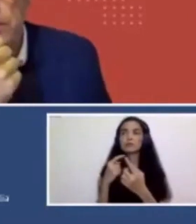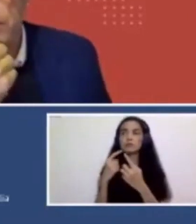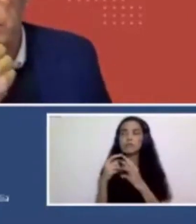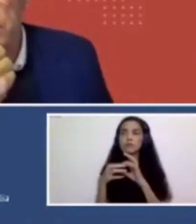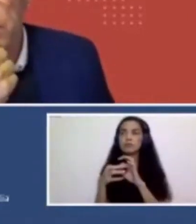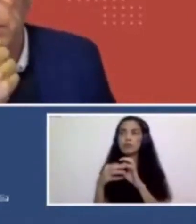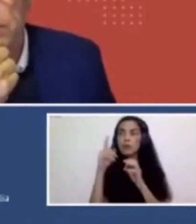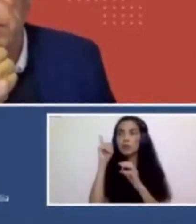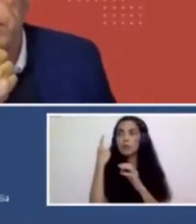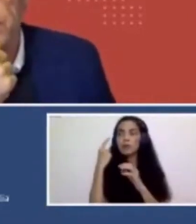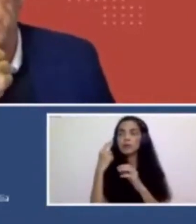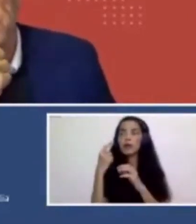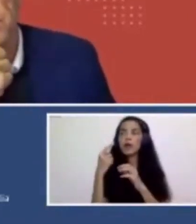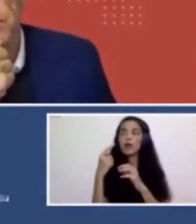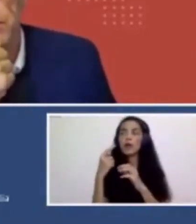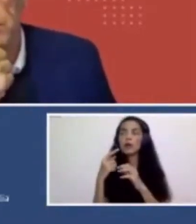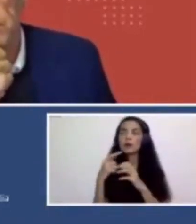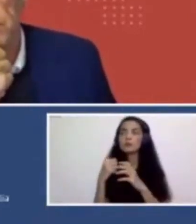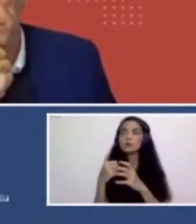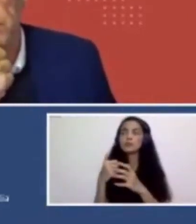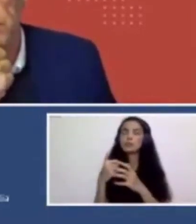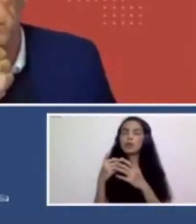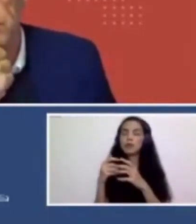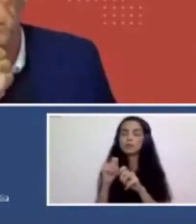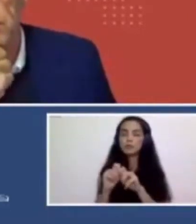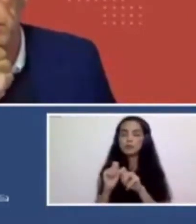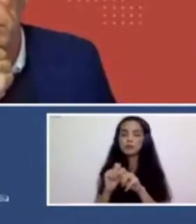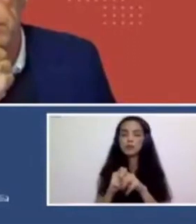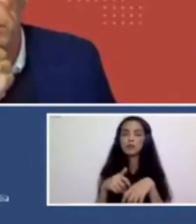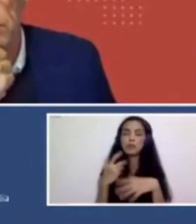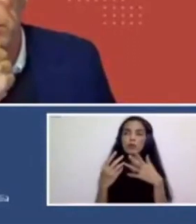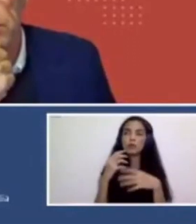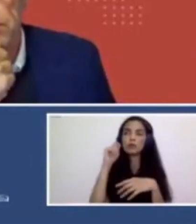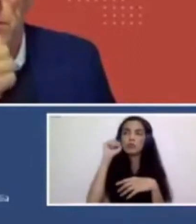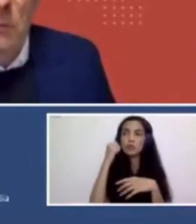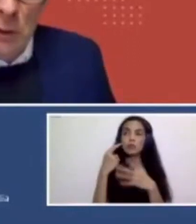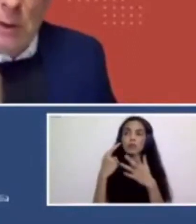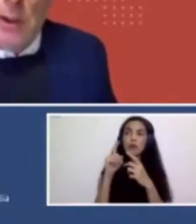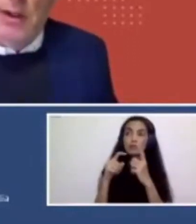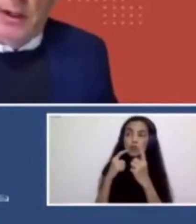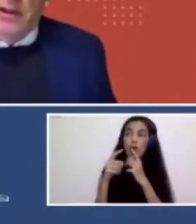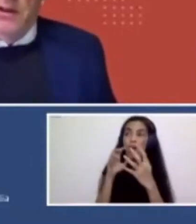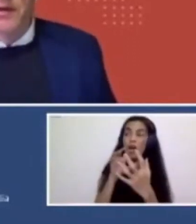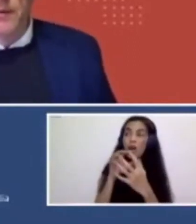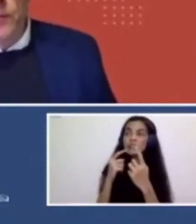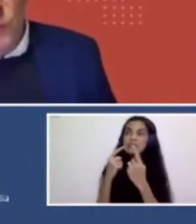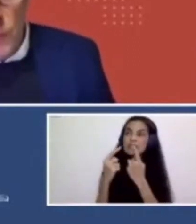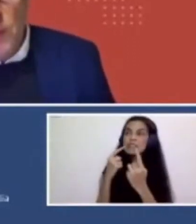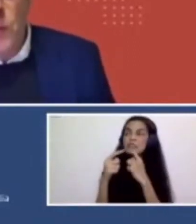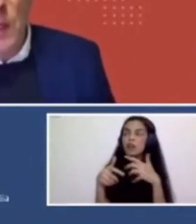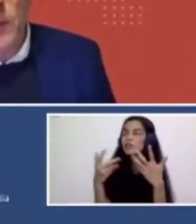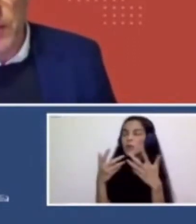you've, you've faced any, you know, uh, conflicts or arguments maybe with the regular. Oh yeah, go on.